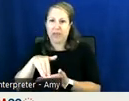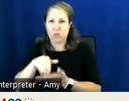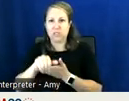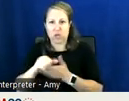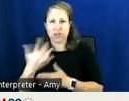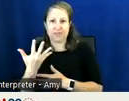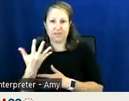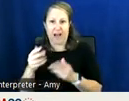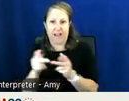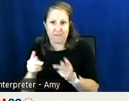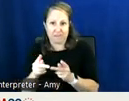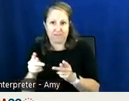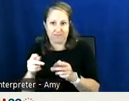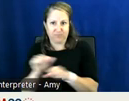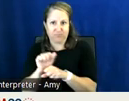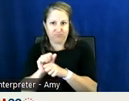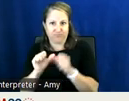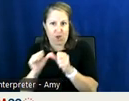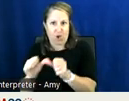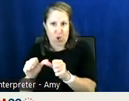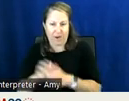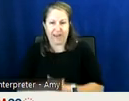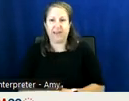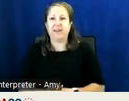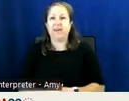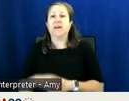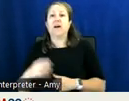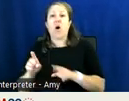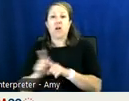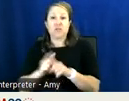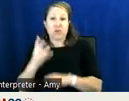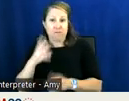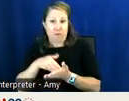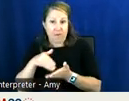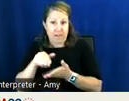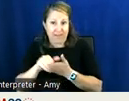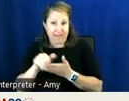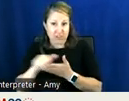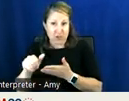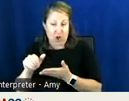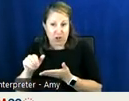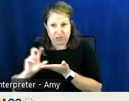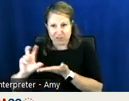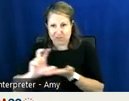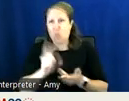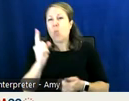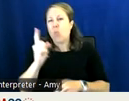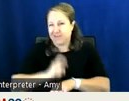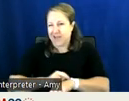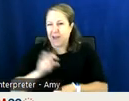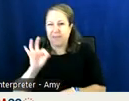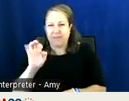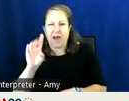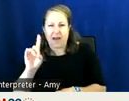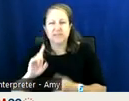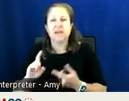ongoing additionally four million dollars will be allocated and those are one-time funds to